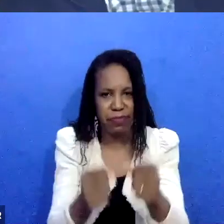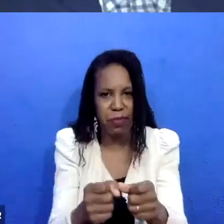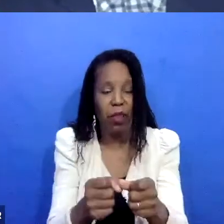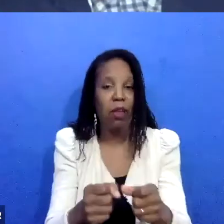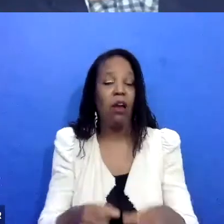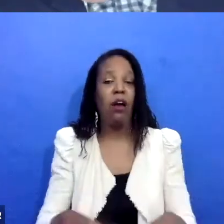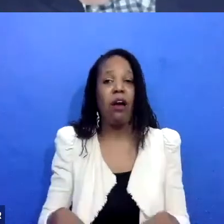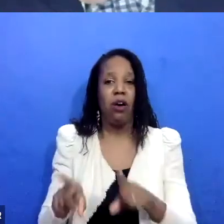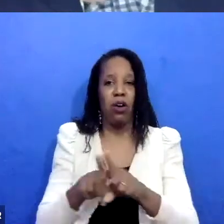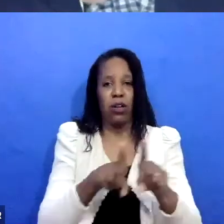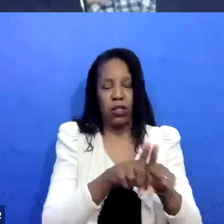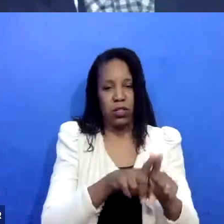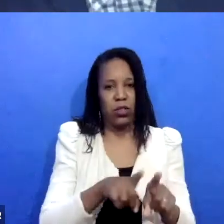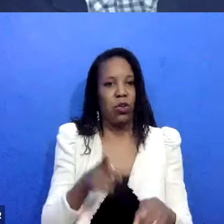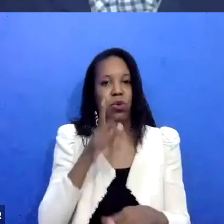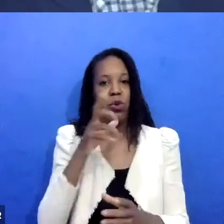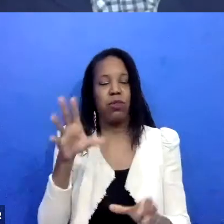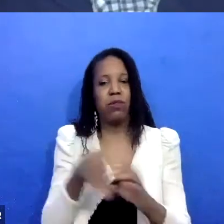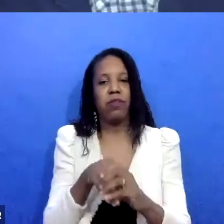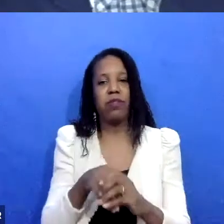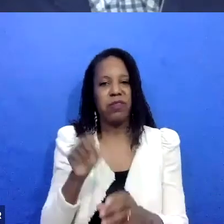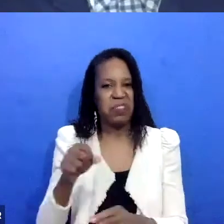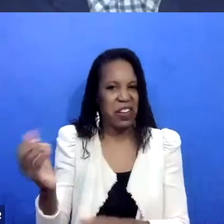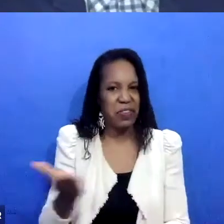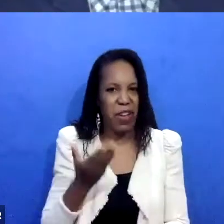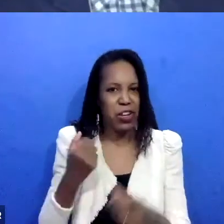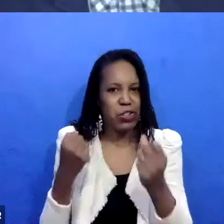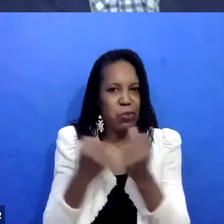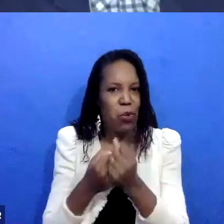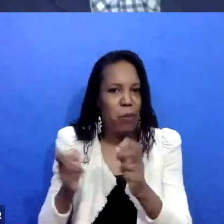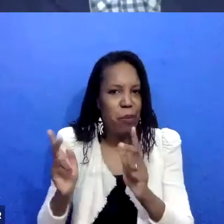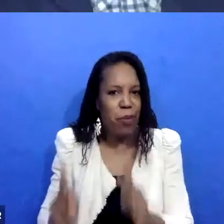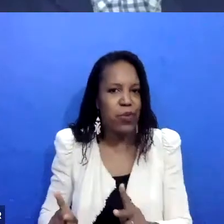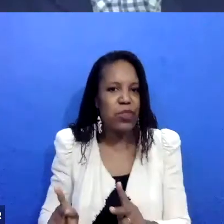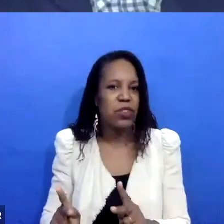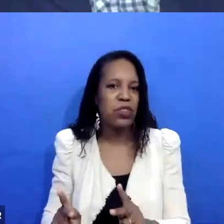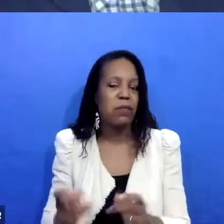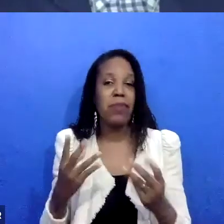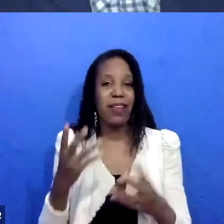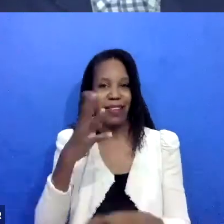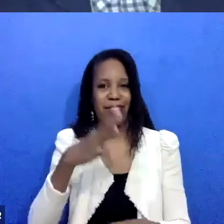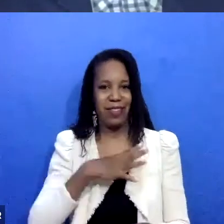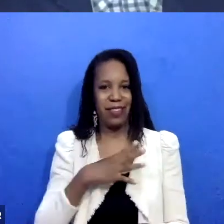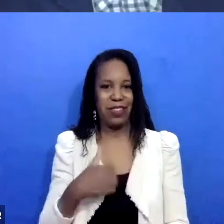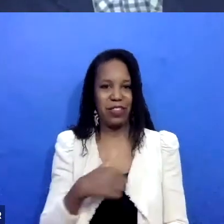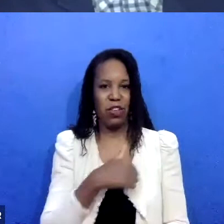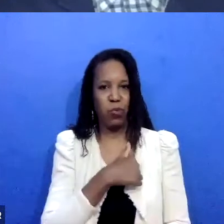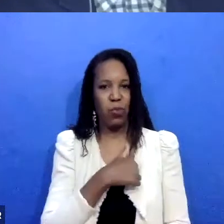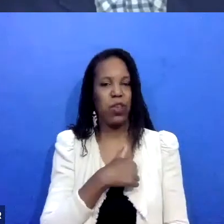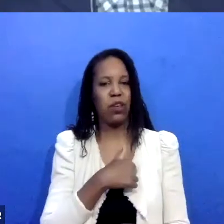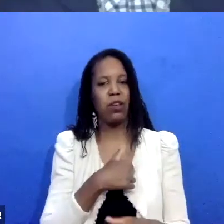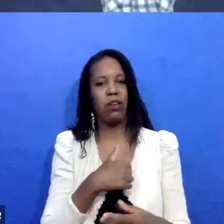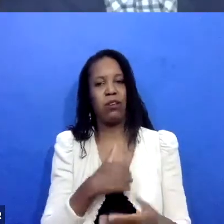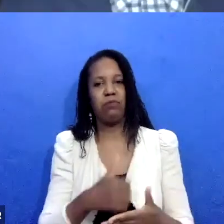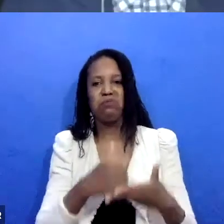Um, a lot of the, a lot of the guys we work with are incredibly socially isolated. Um, and a lot of them don't have supportive